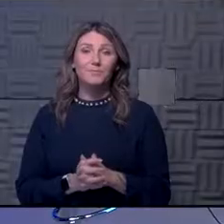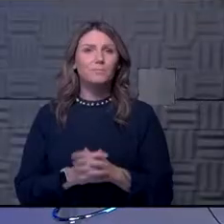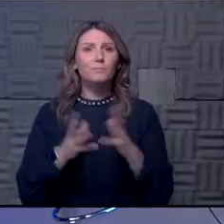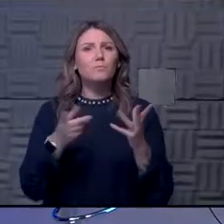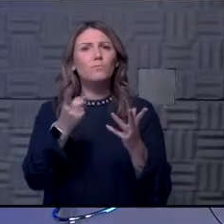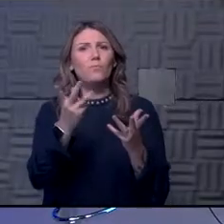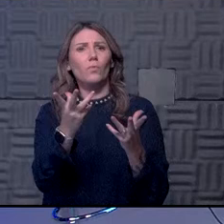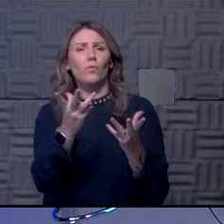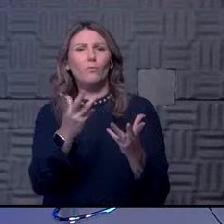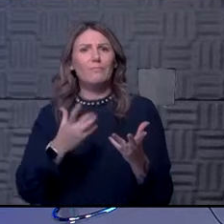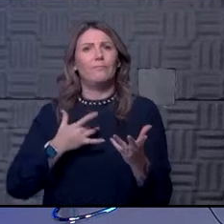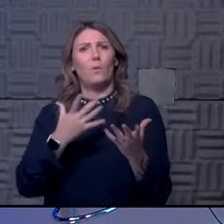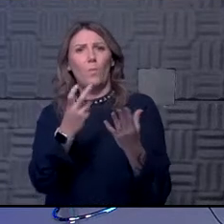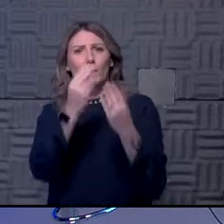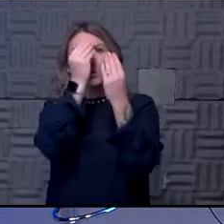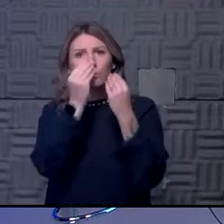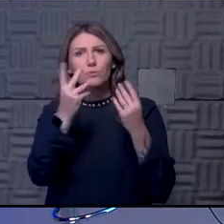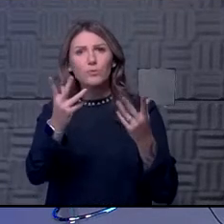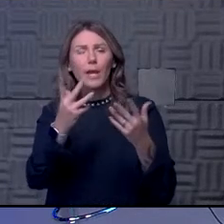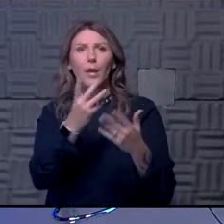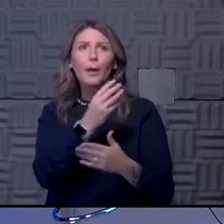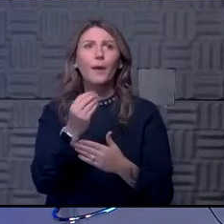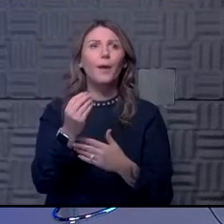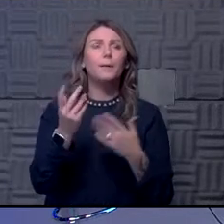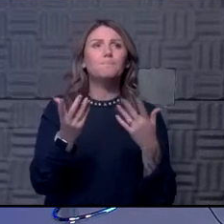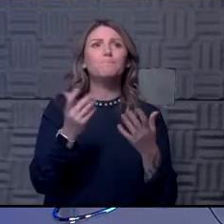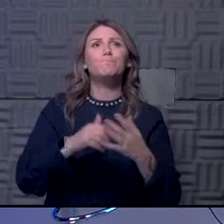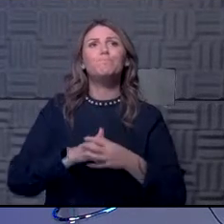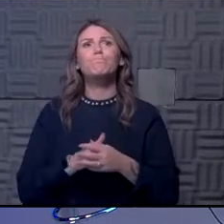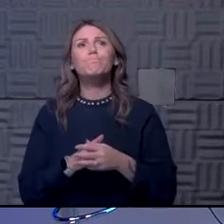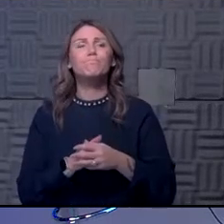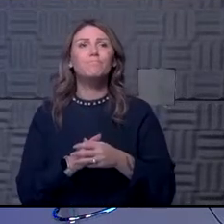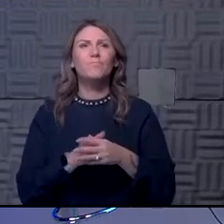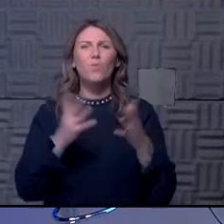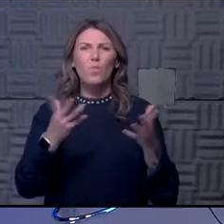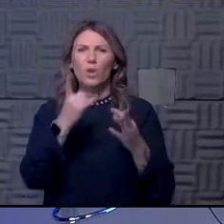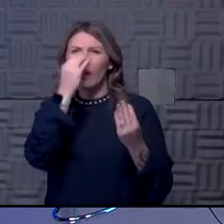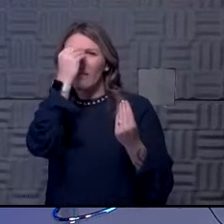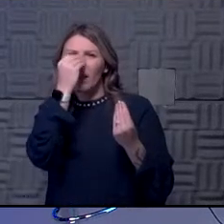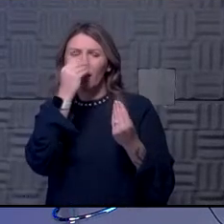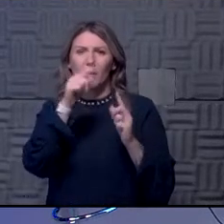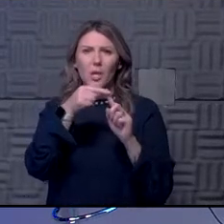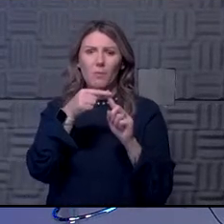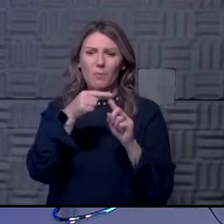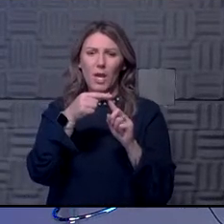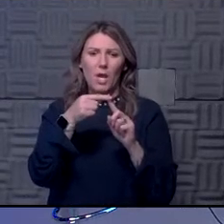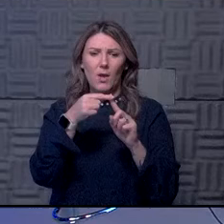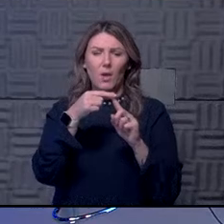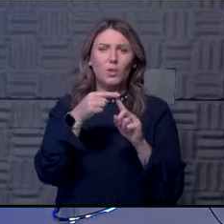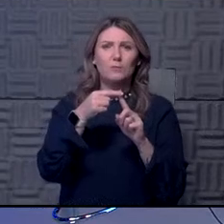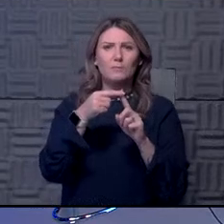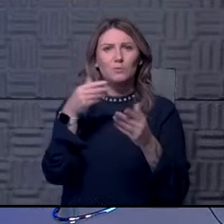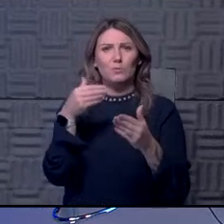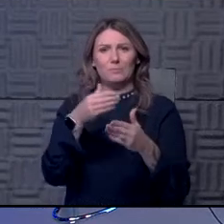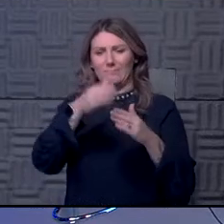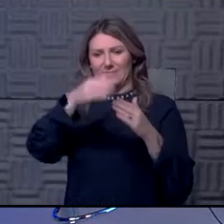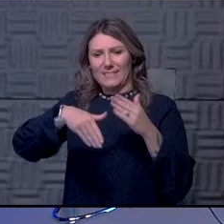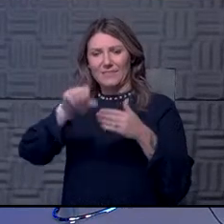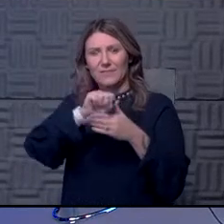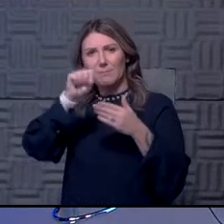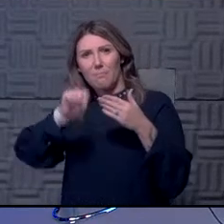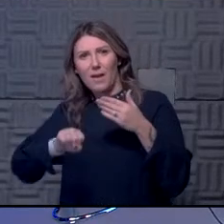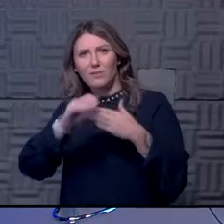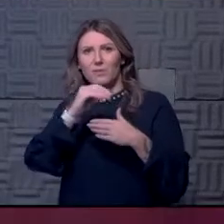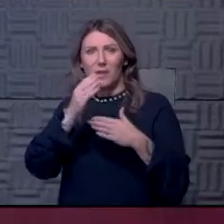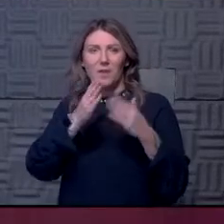share? And maybe what what is on your mind as we think about wrapping up this semester and planning for